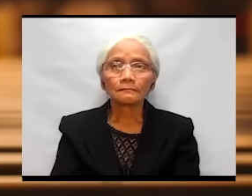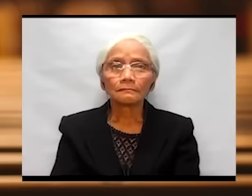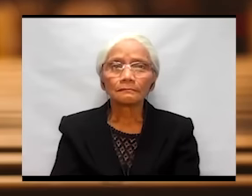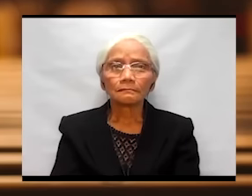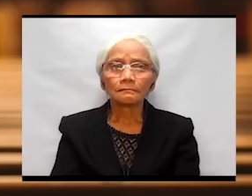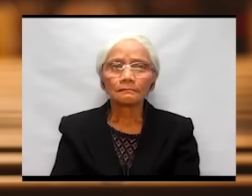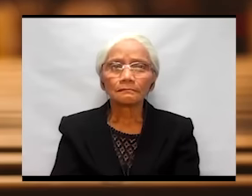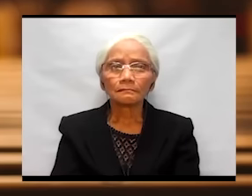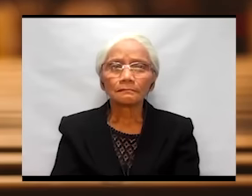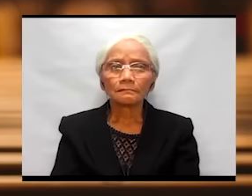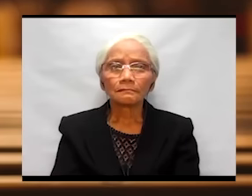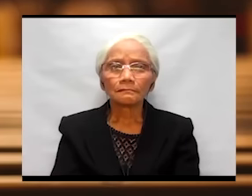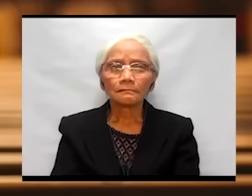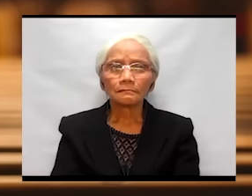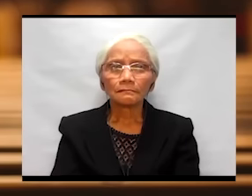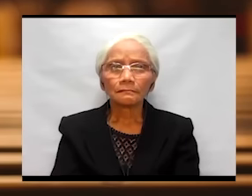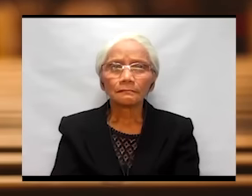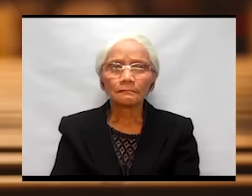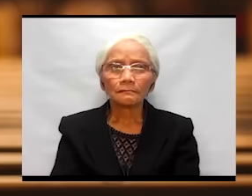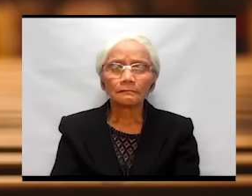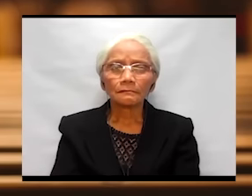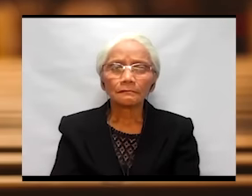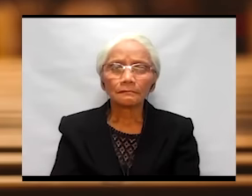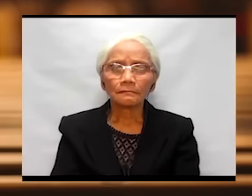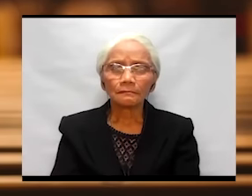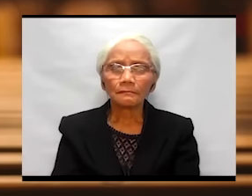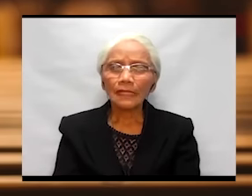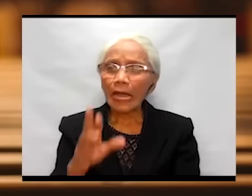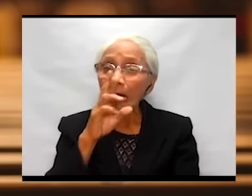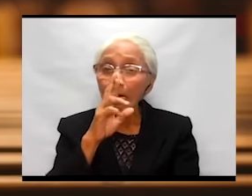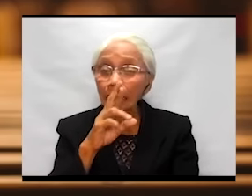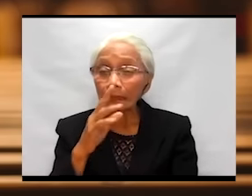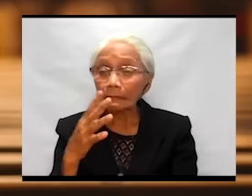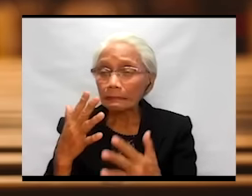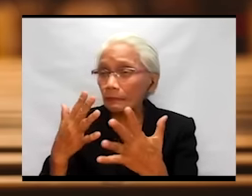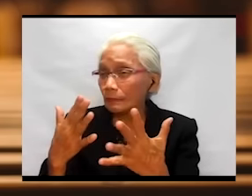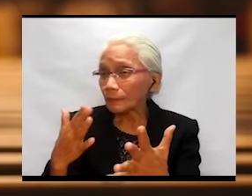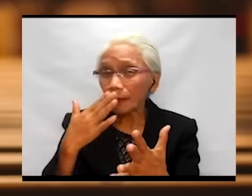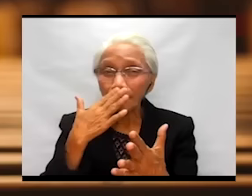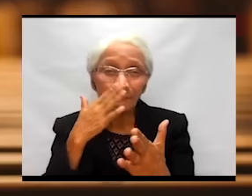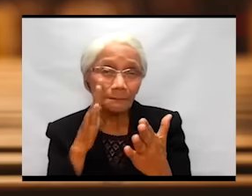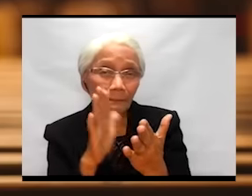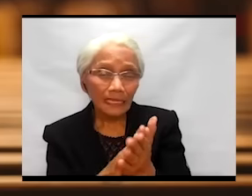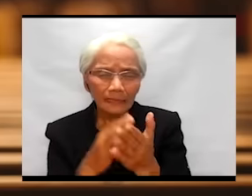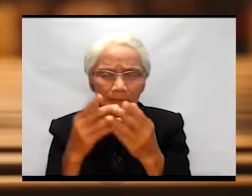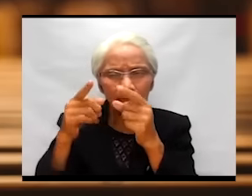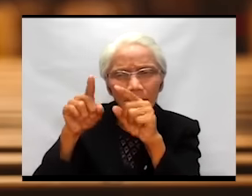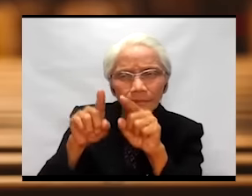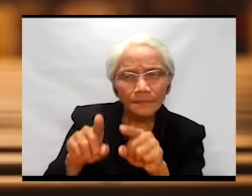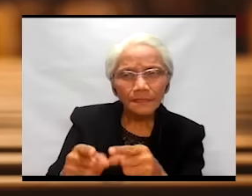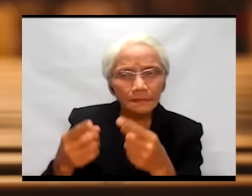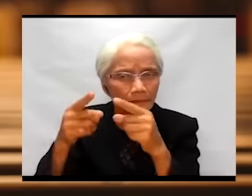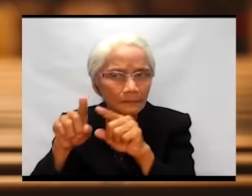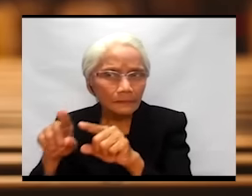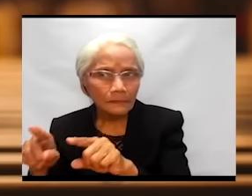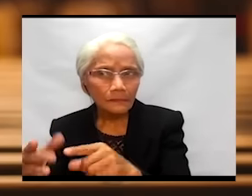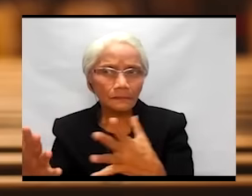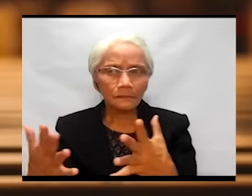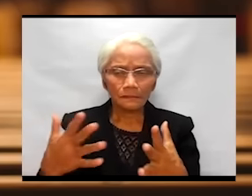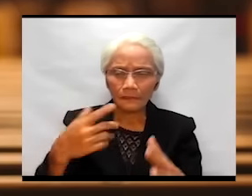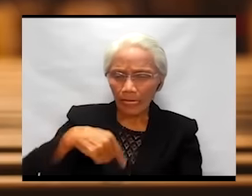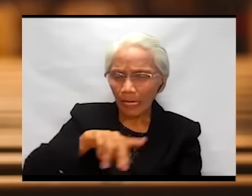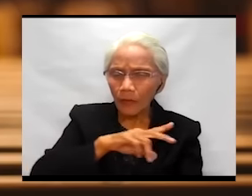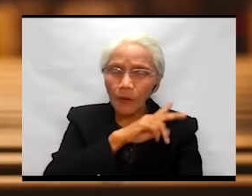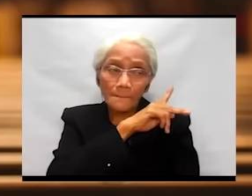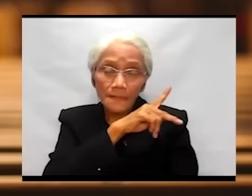what are the dire and evil consequences in our personal,